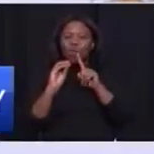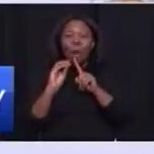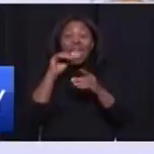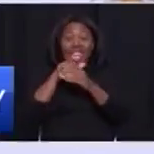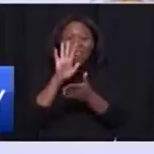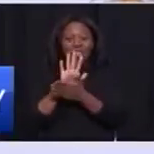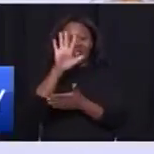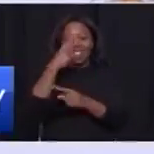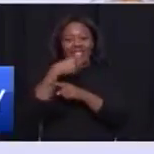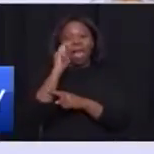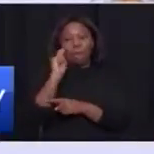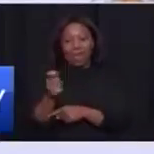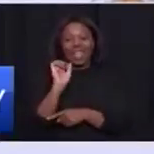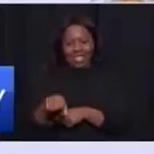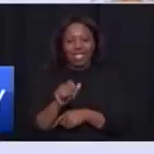days.